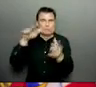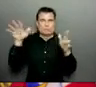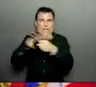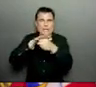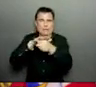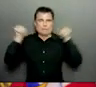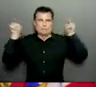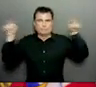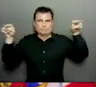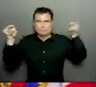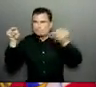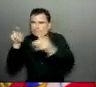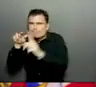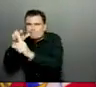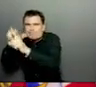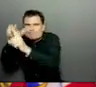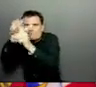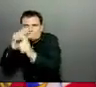again.